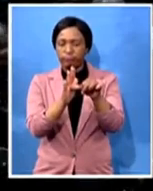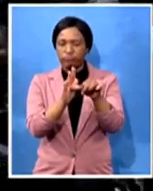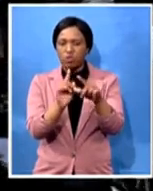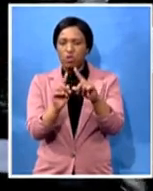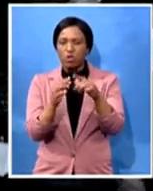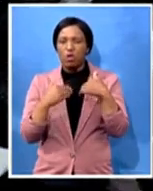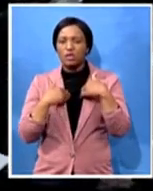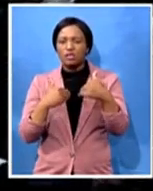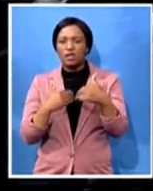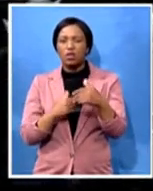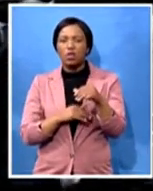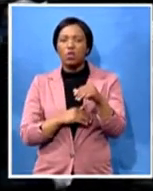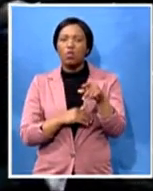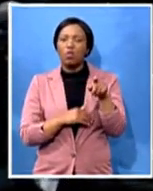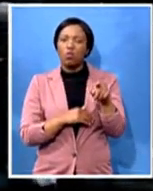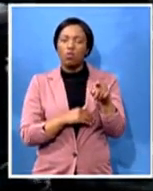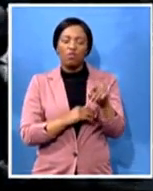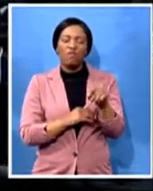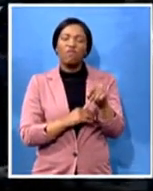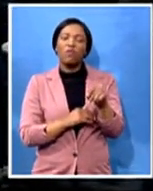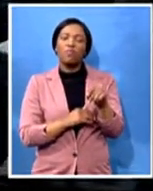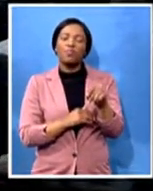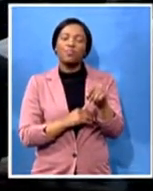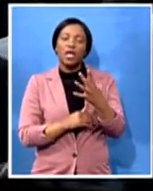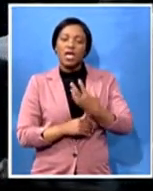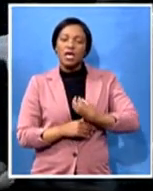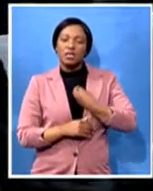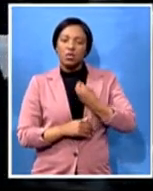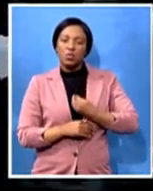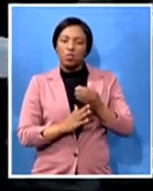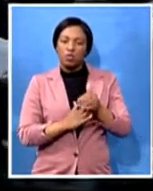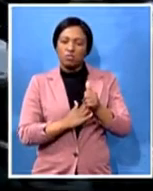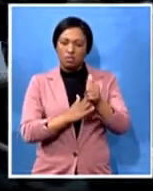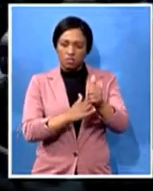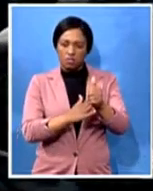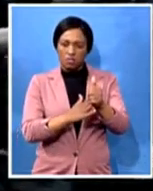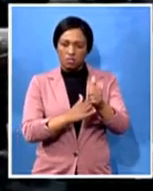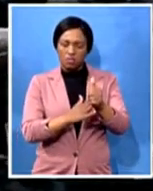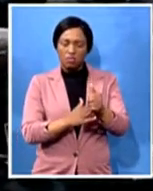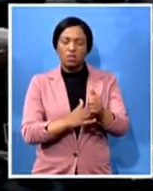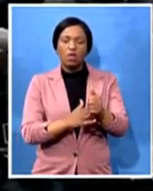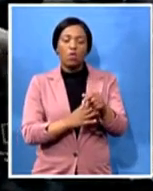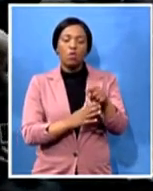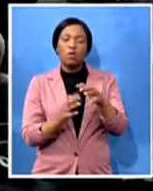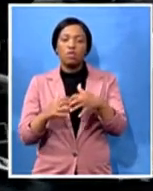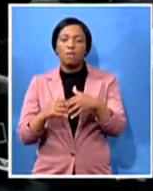i mean the youth youth wing of the sact the young communist league